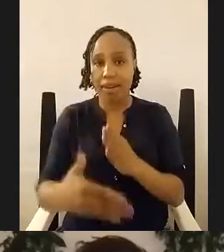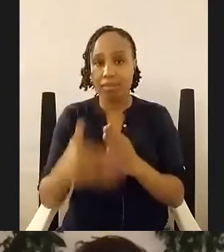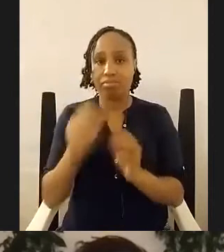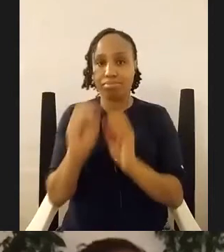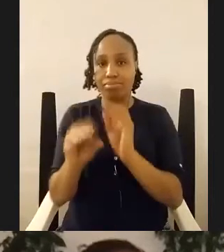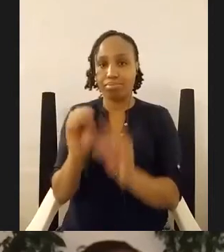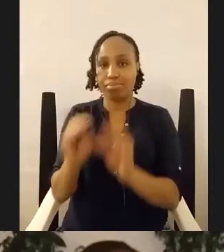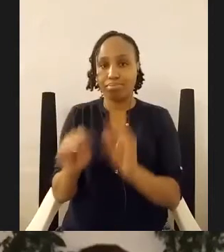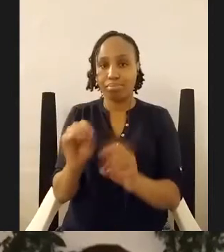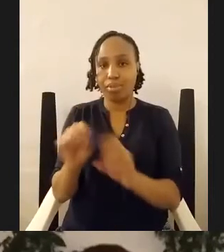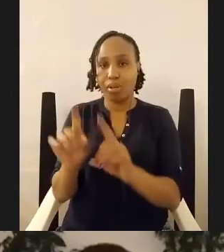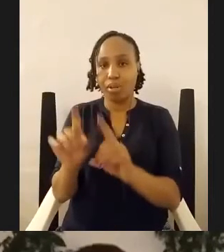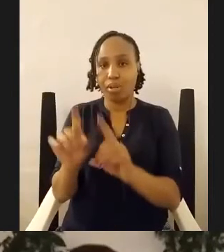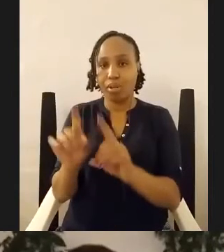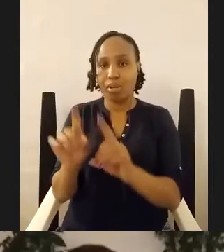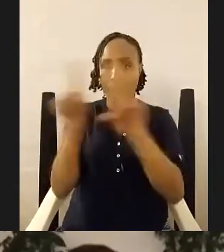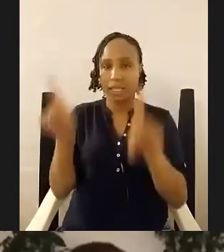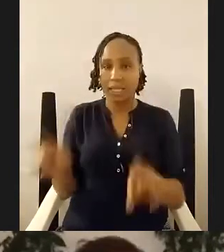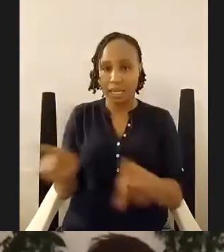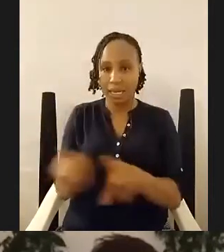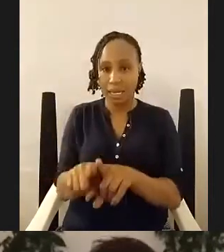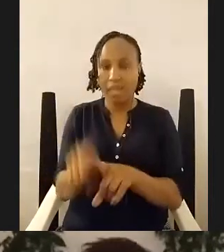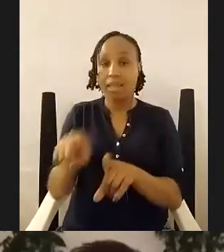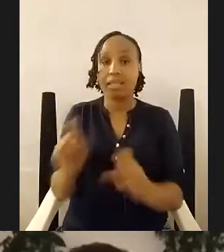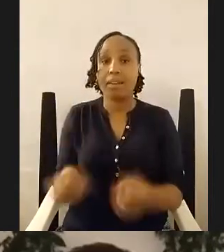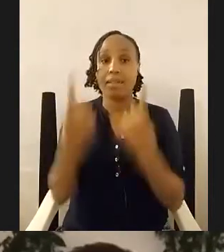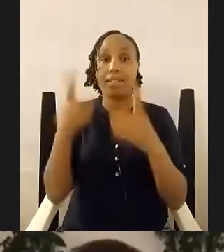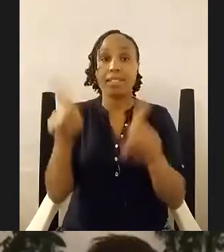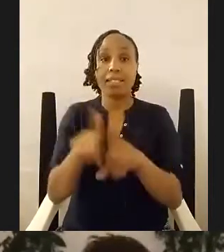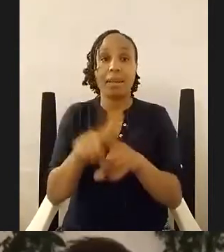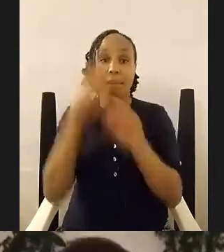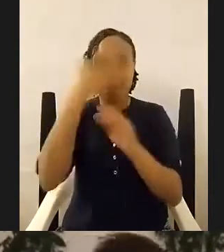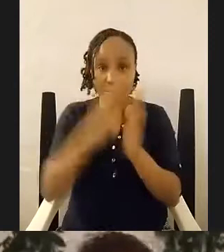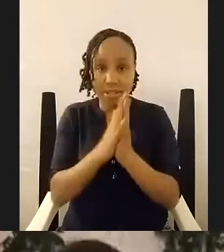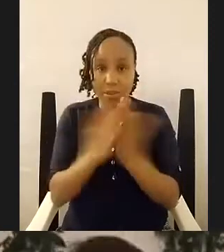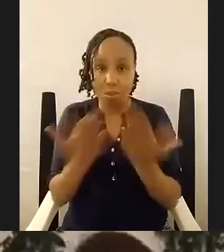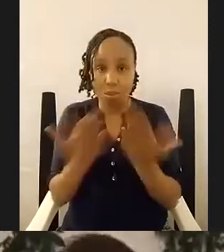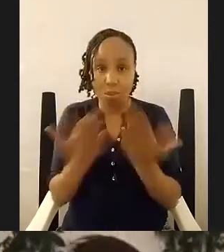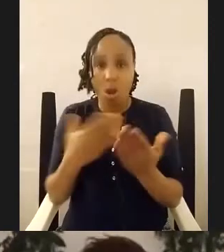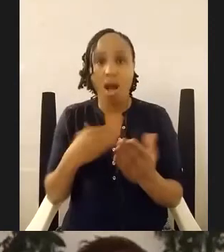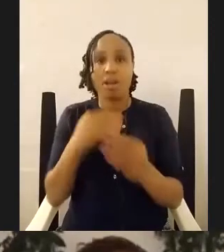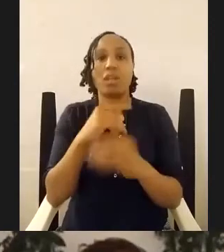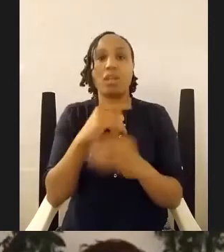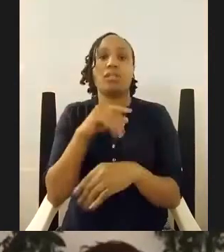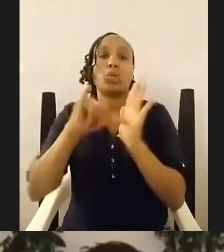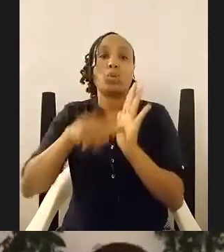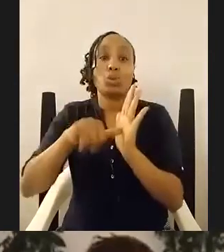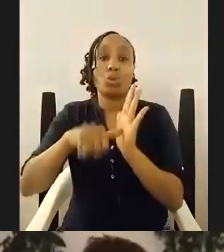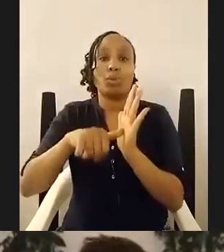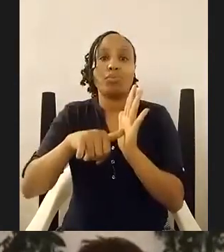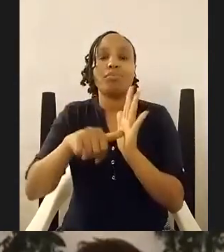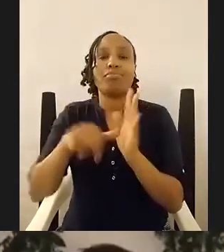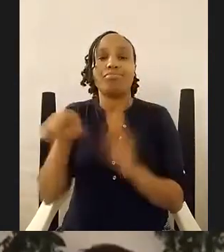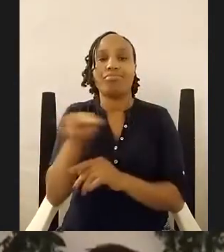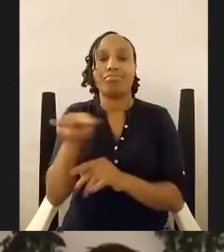your screen this event is also streaming on facebook and youtube because we like to spread everything out um we're